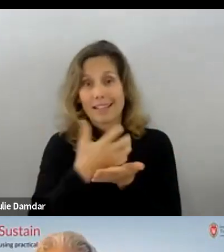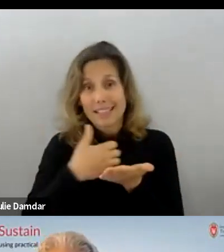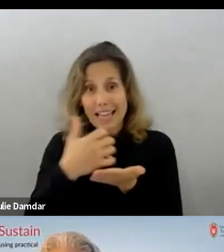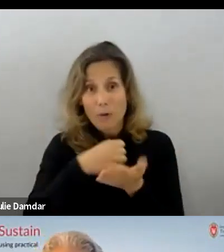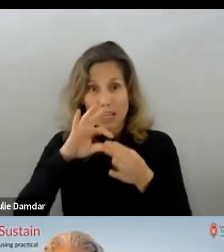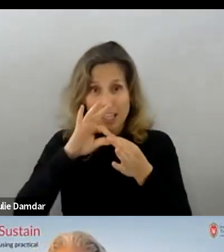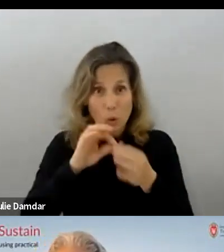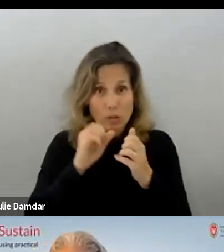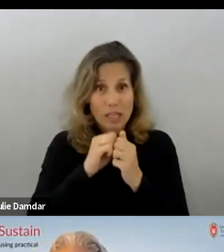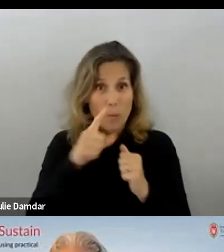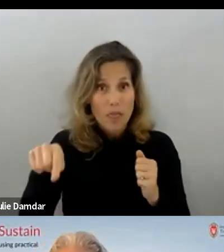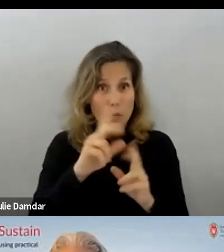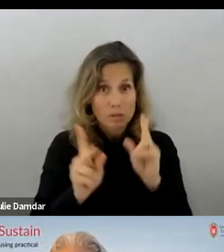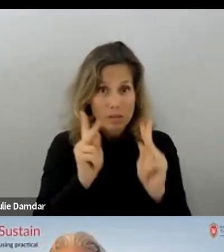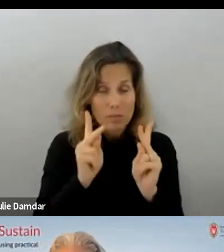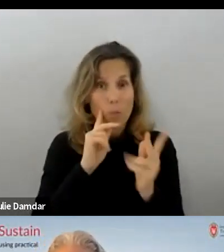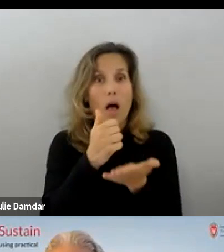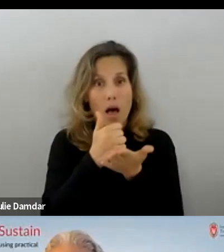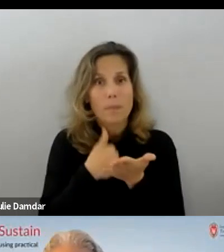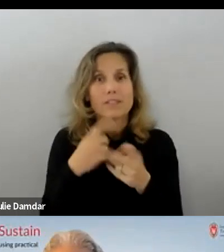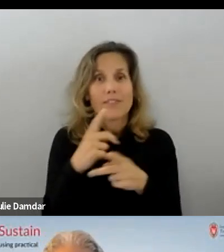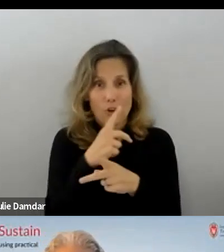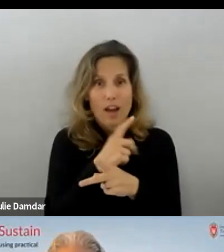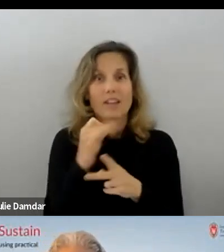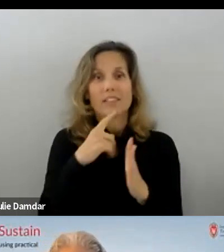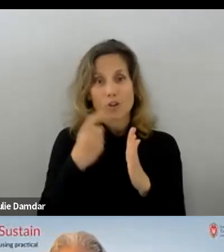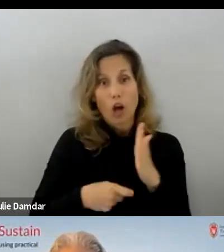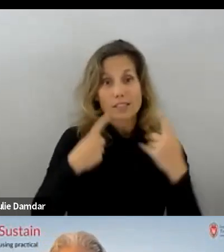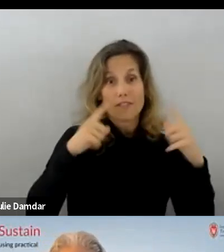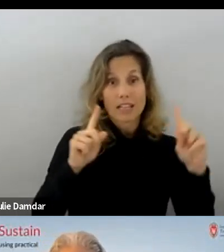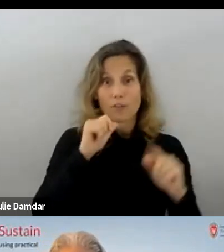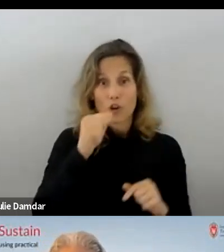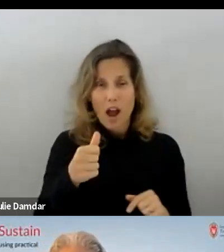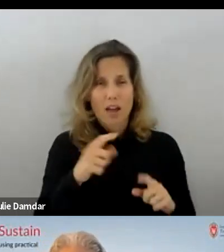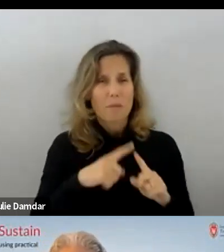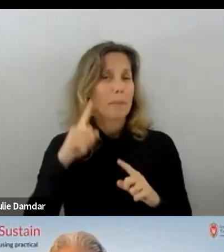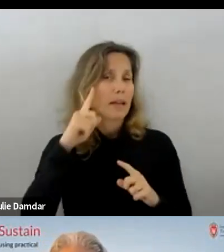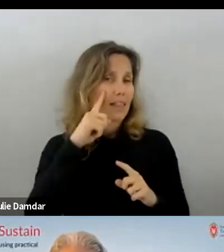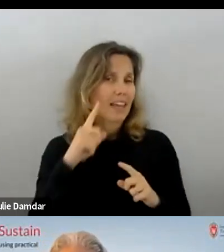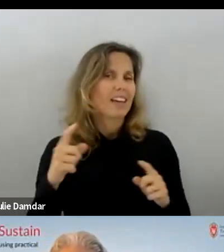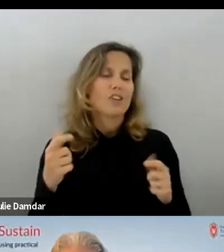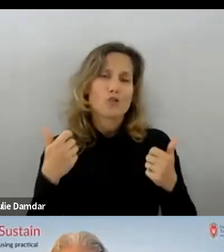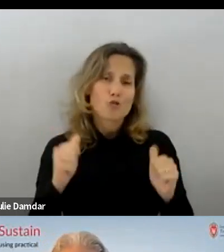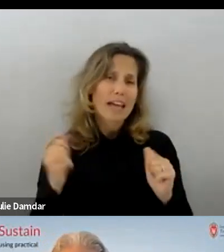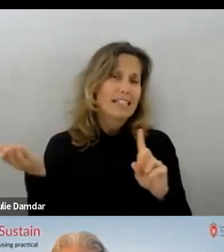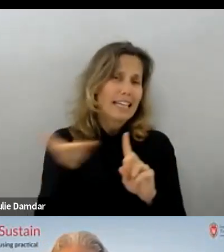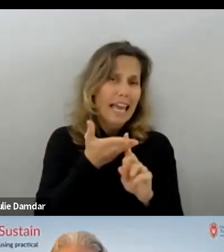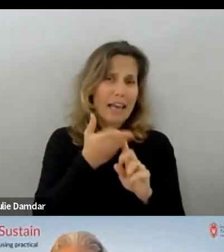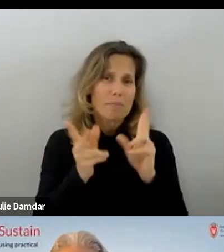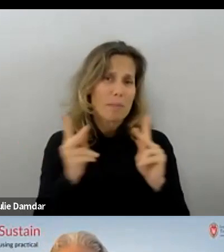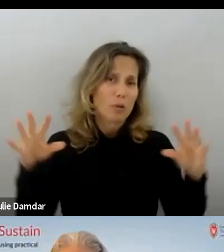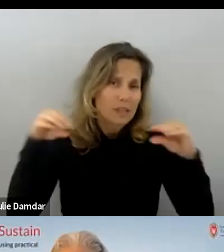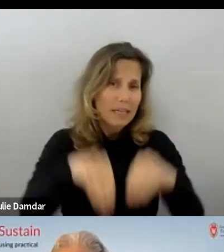to help determine whether it's cost effective, but I really think it's getting the people engaged, getting the process